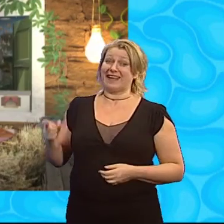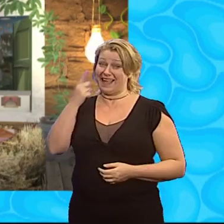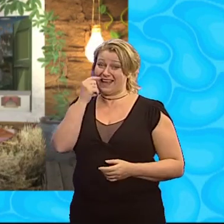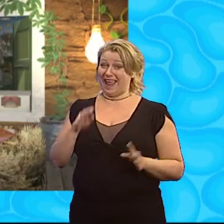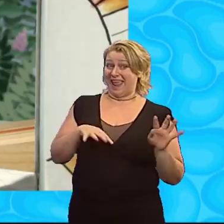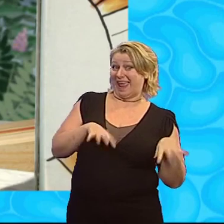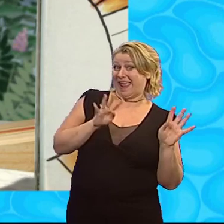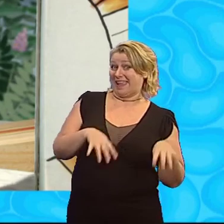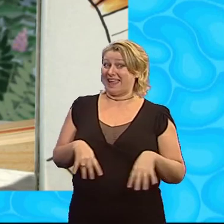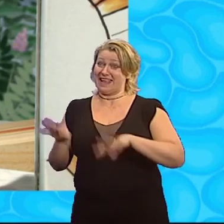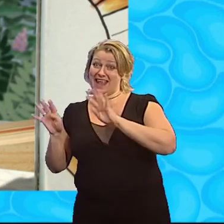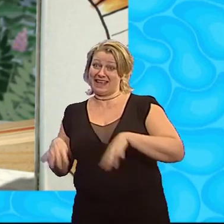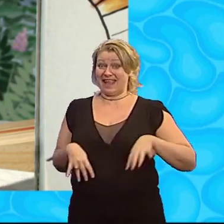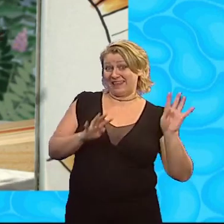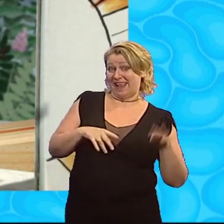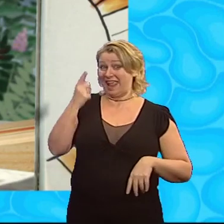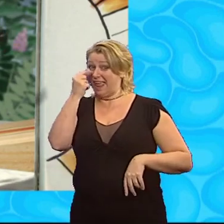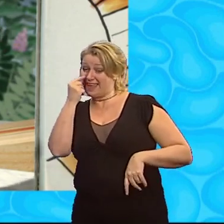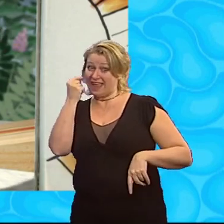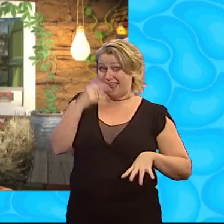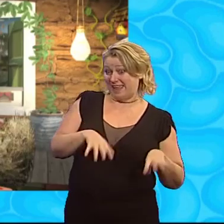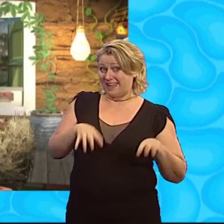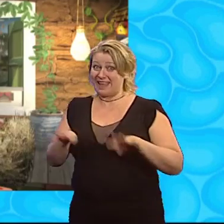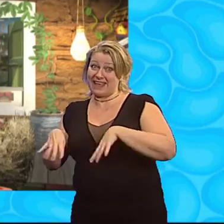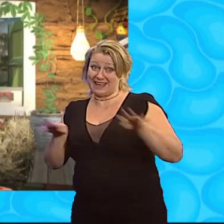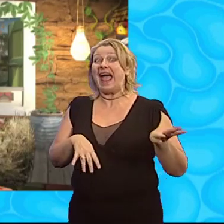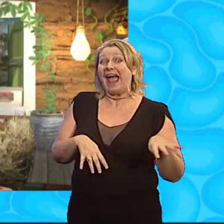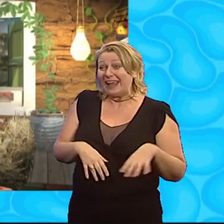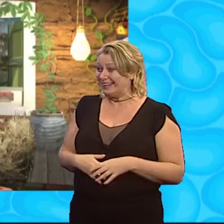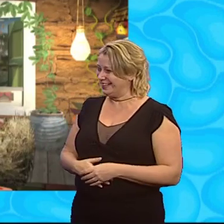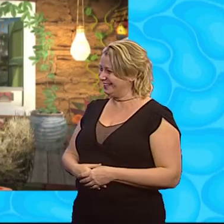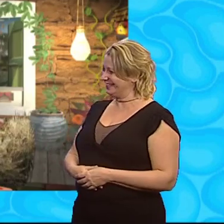the can-can. Ken-ken-can-can-can-can-can. the Ken